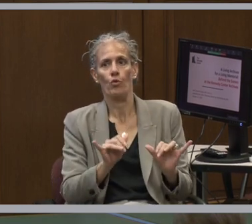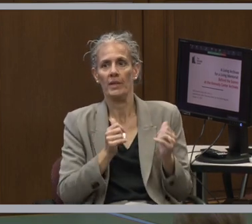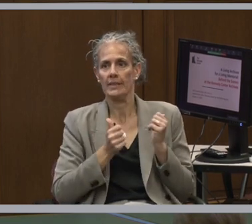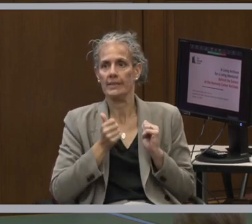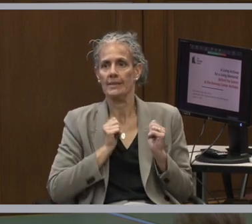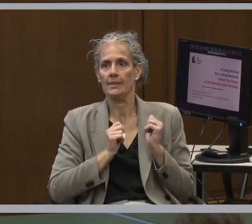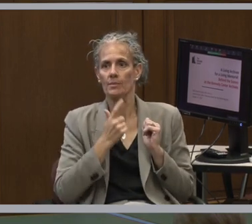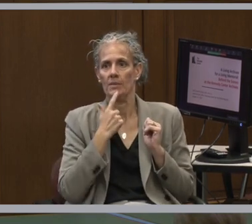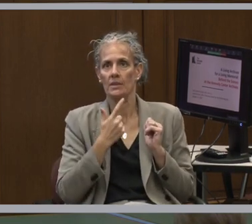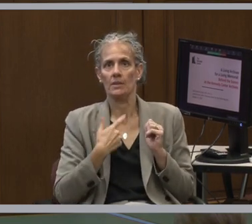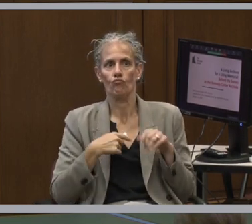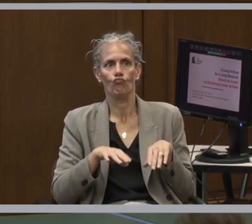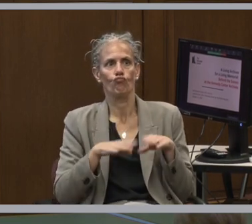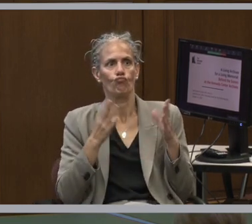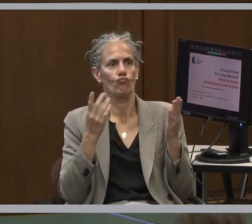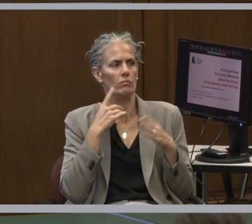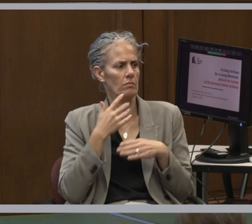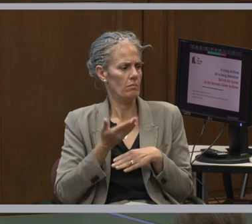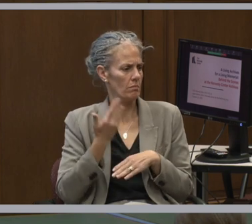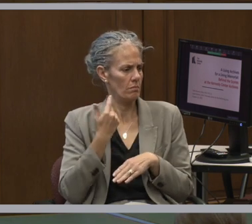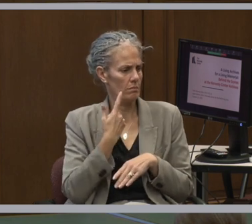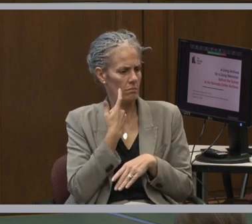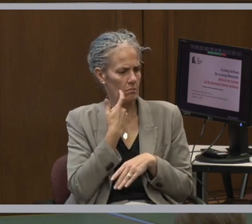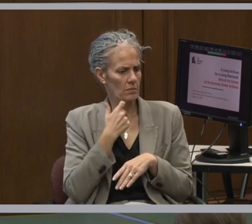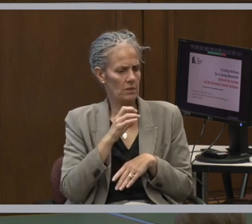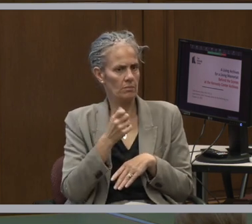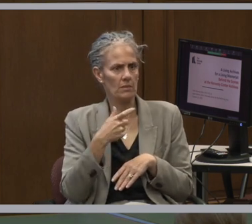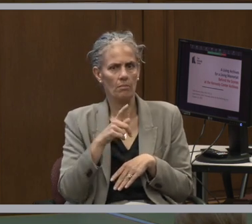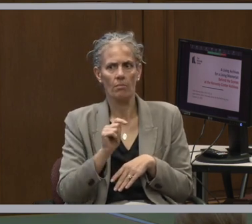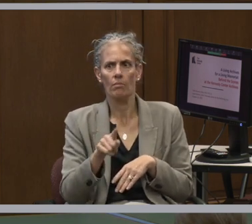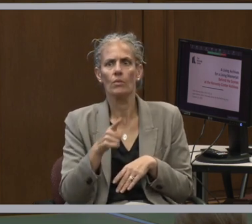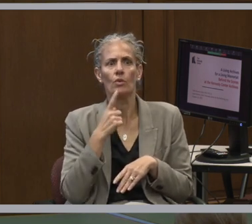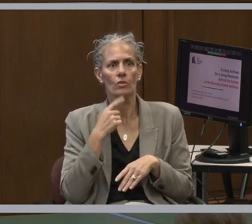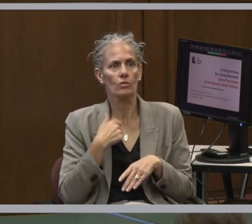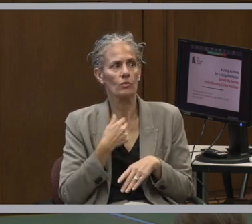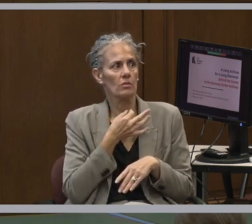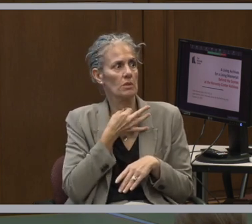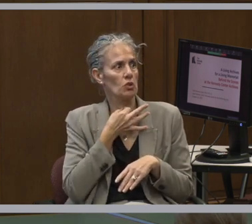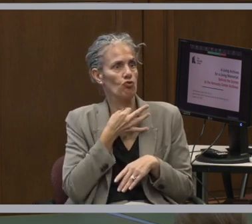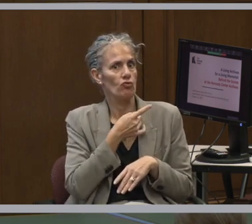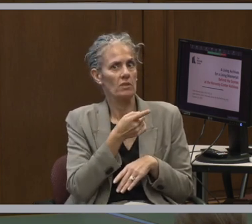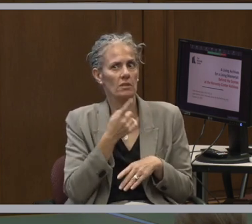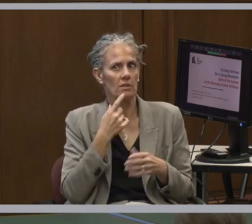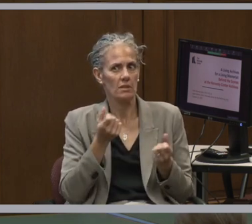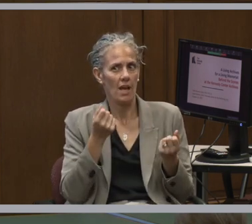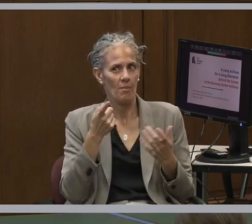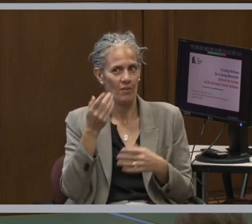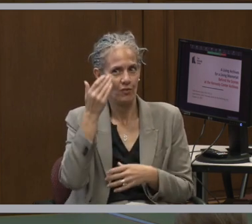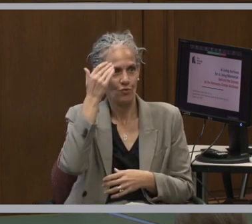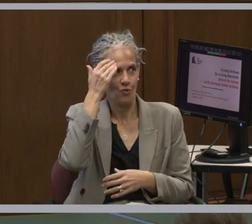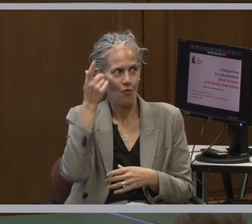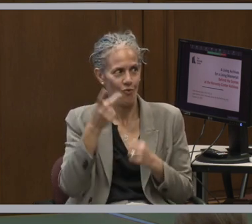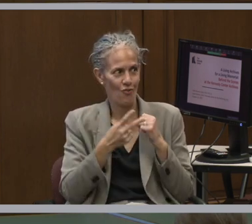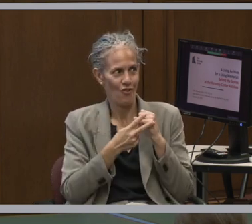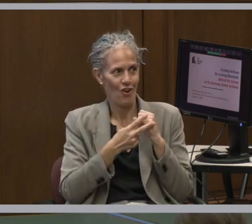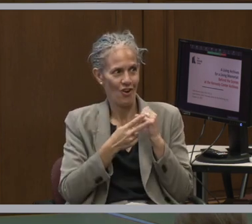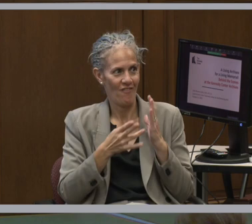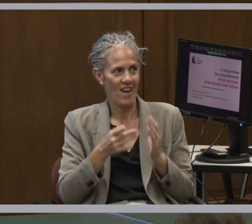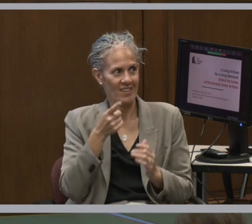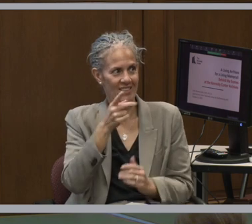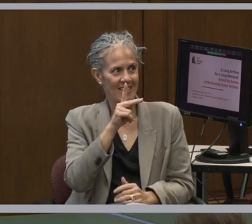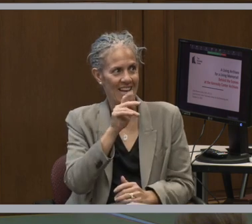opened last September. Just out of curiosity, before you knew about the program, how many of you knew that there was an archives at the Kennedy Center?